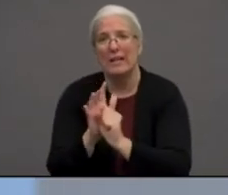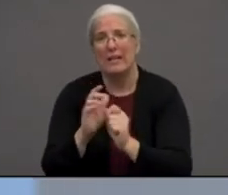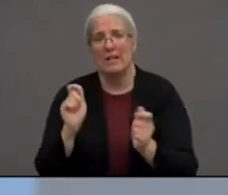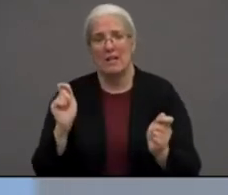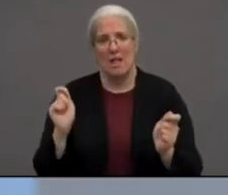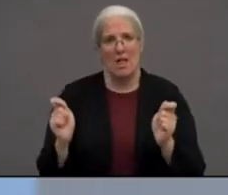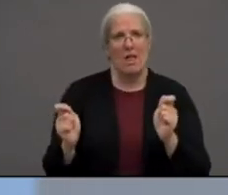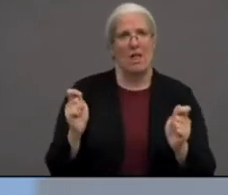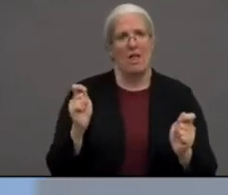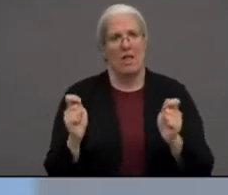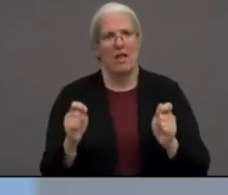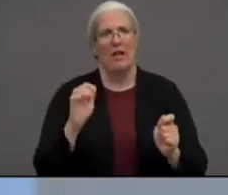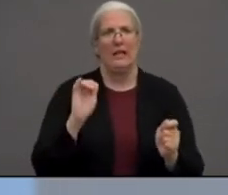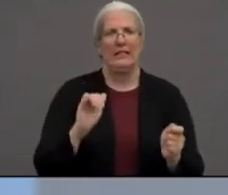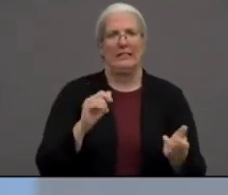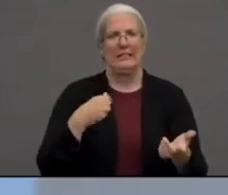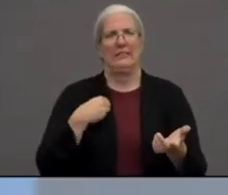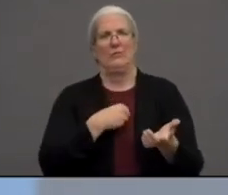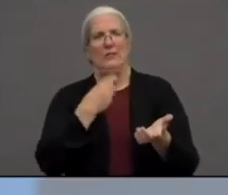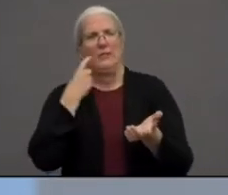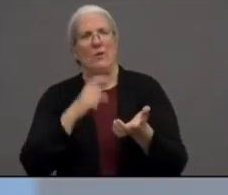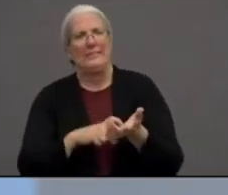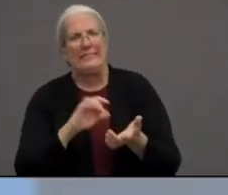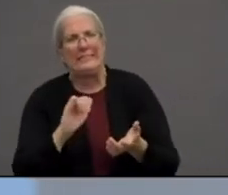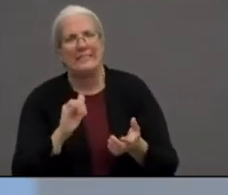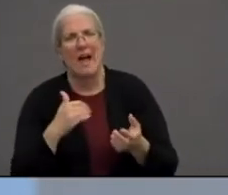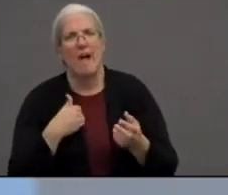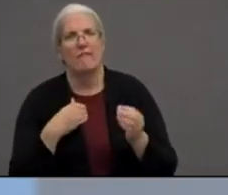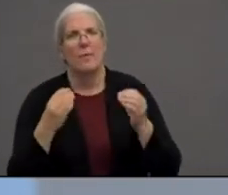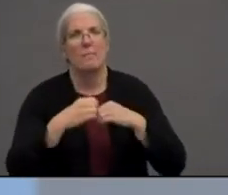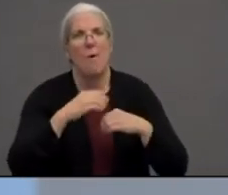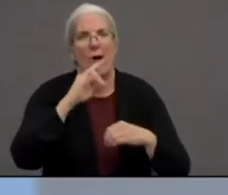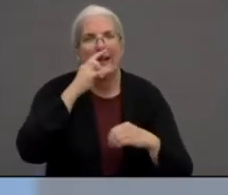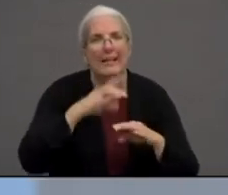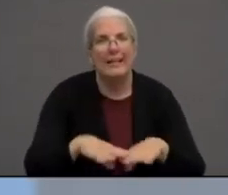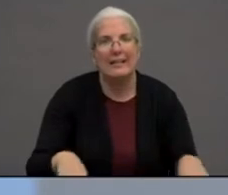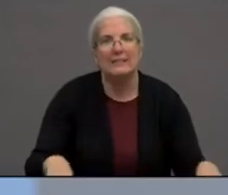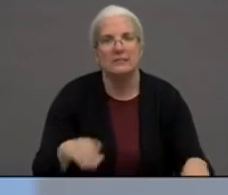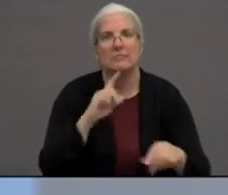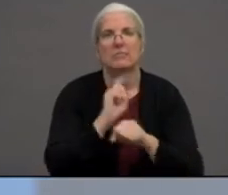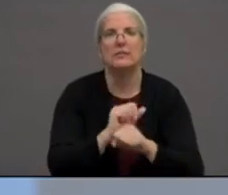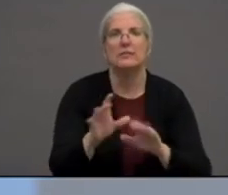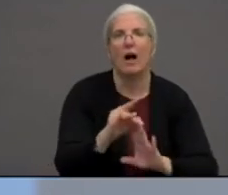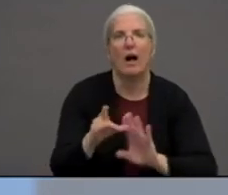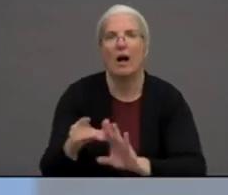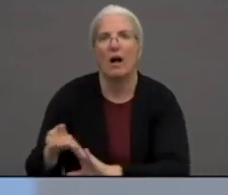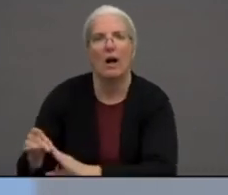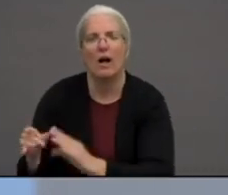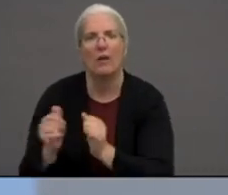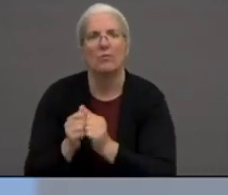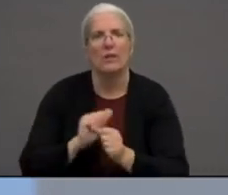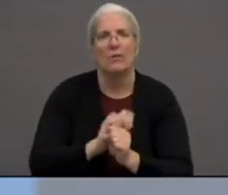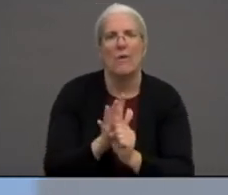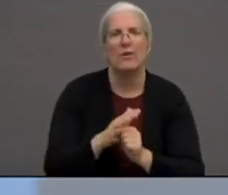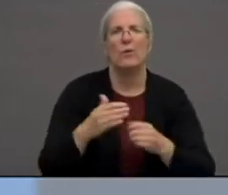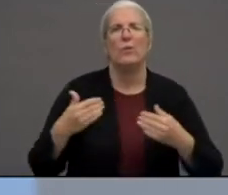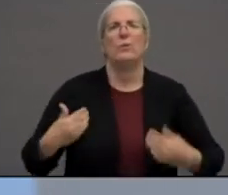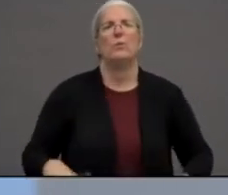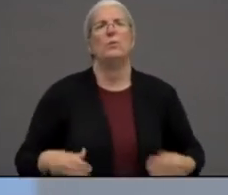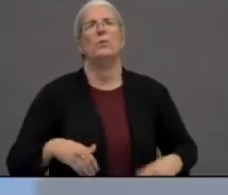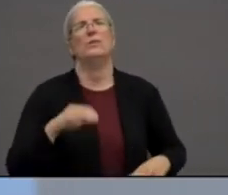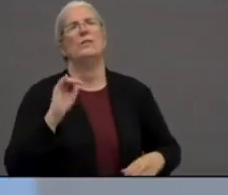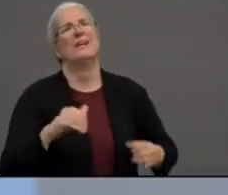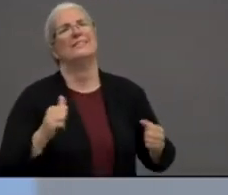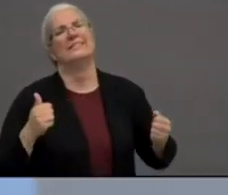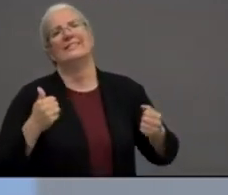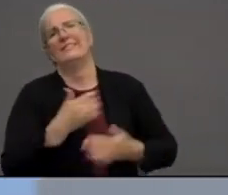seeing a lot more kids who are being diagnosed with COVID-19, and that's scary. That, to me, is scary.